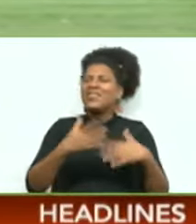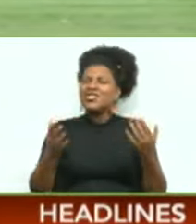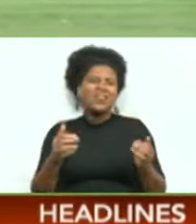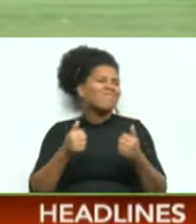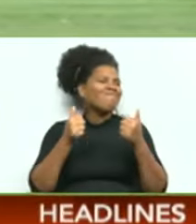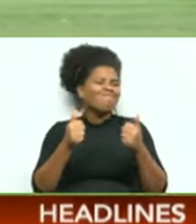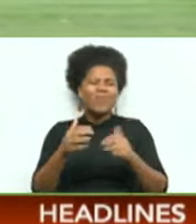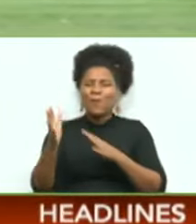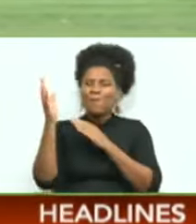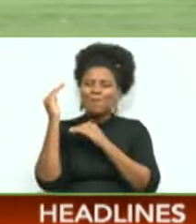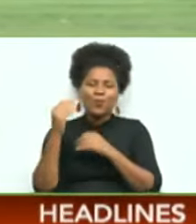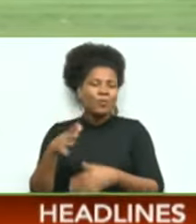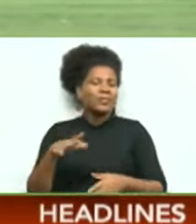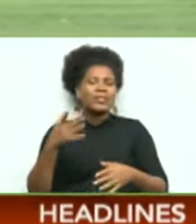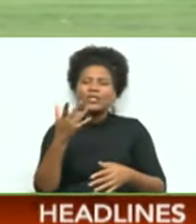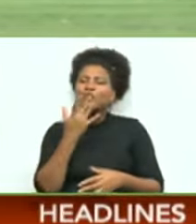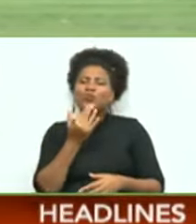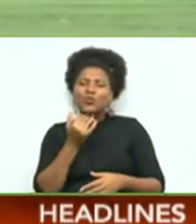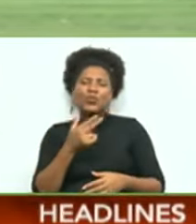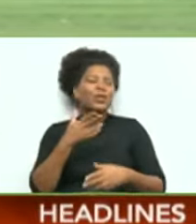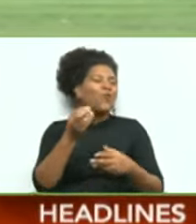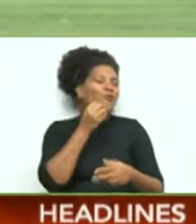Grenada, sweet Grenada, this is home.